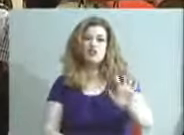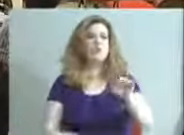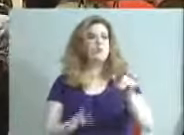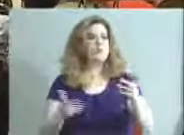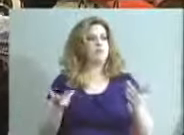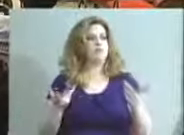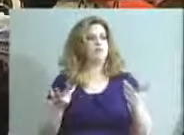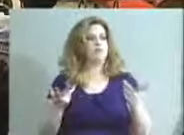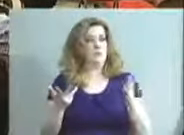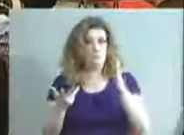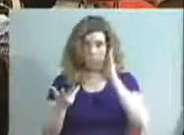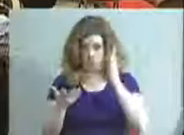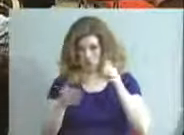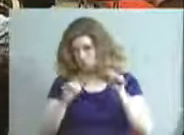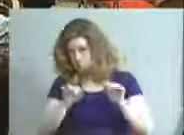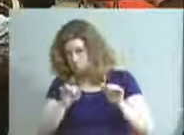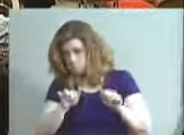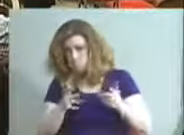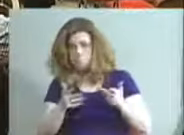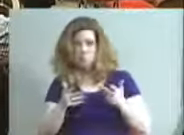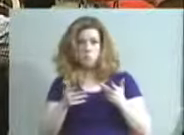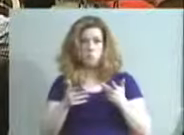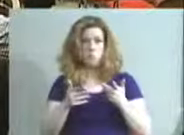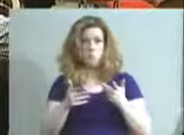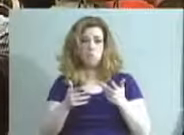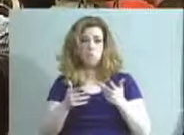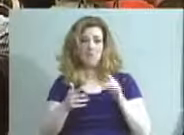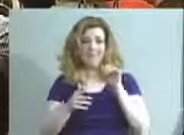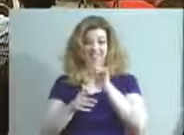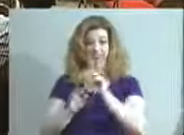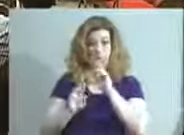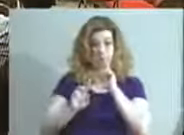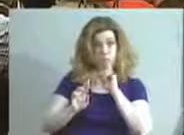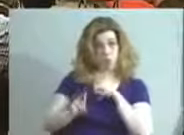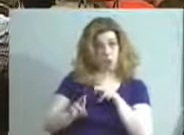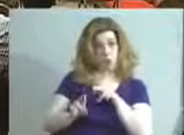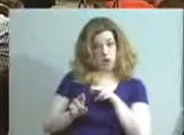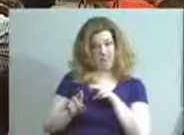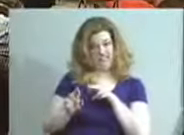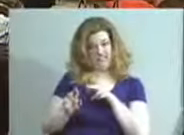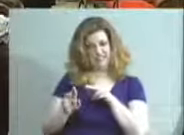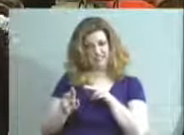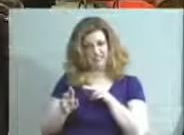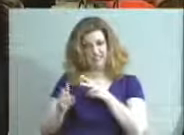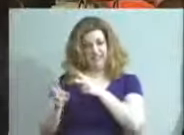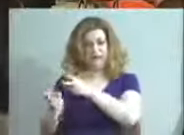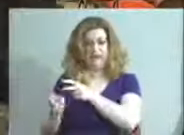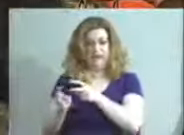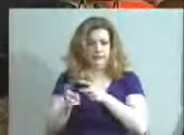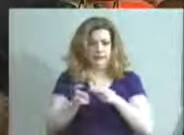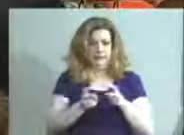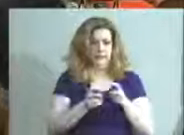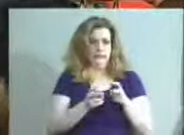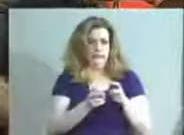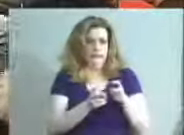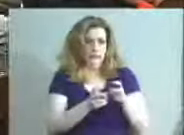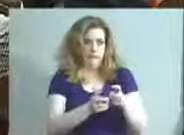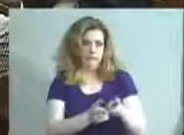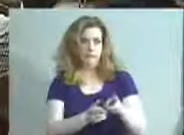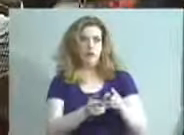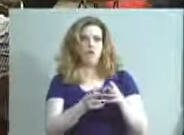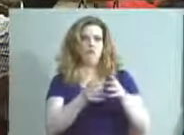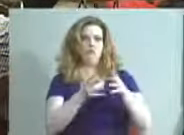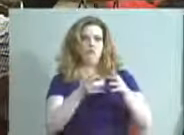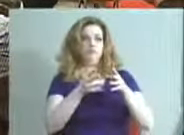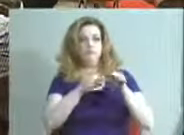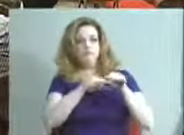But would there be a way to take some of that reporting and put it, you know, maybe it's just we stop off